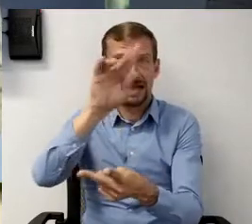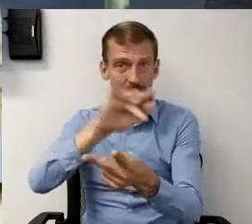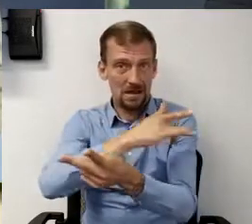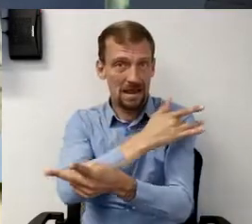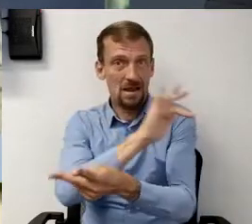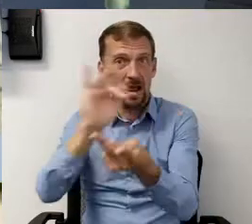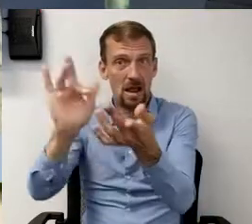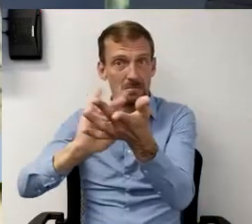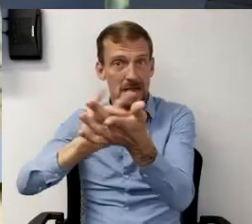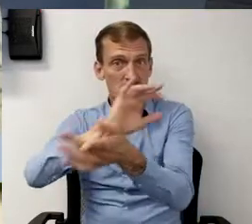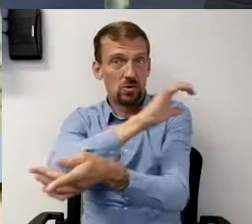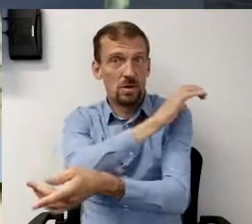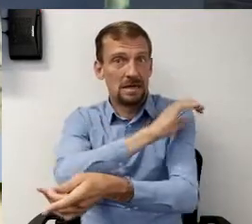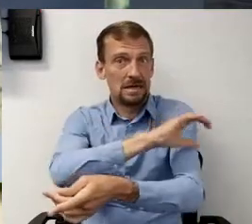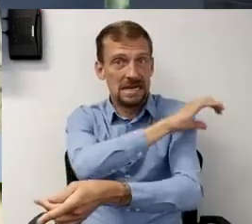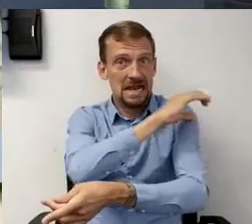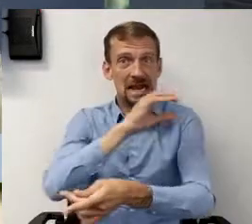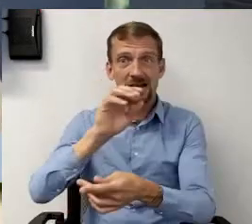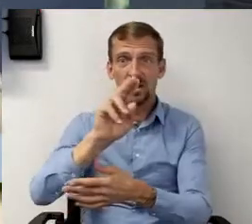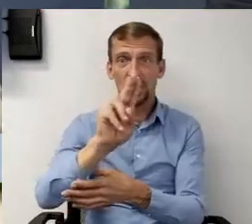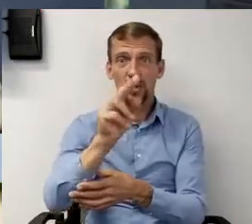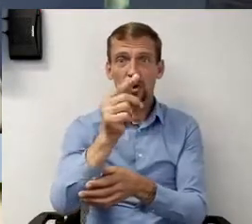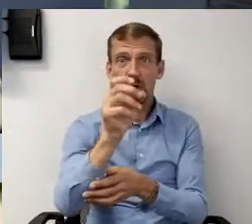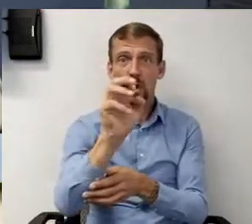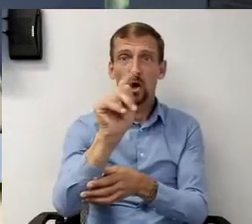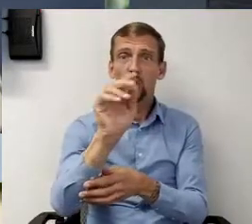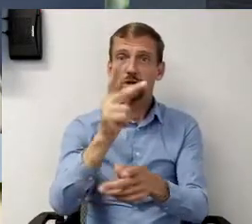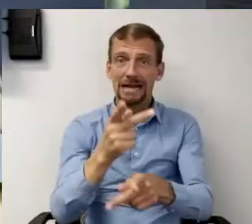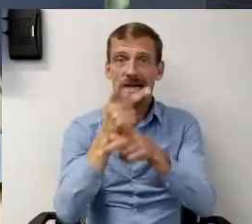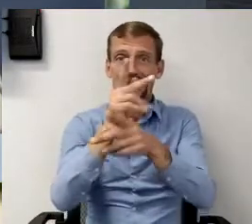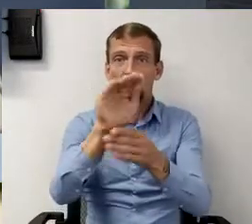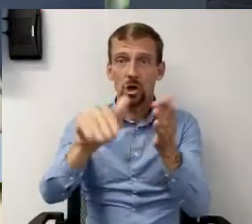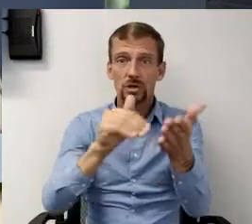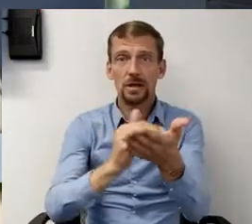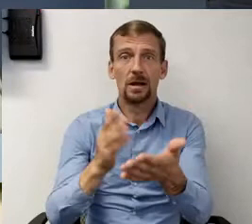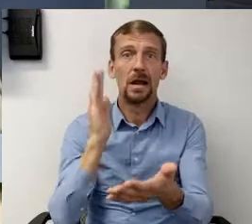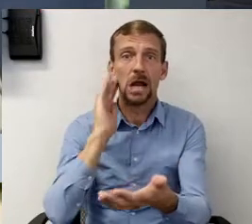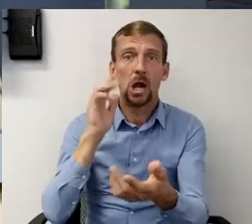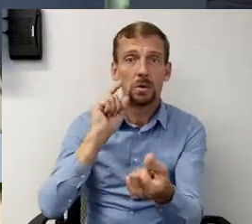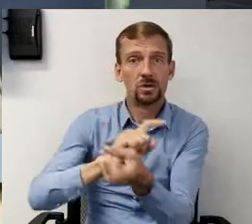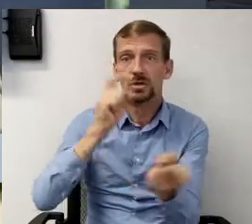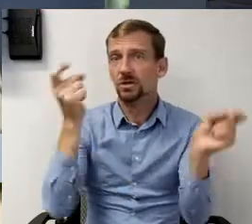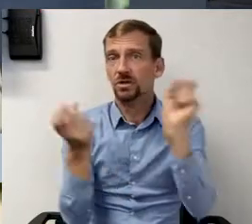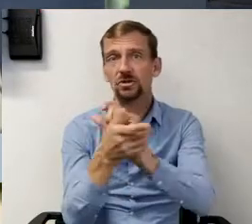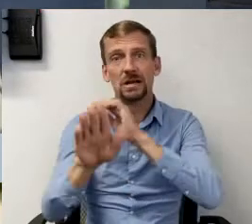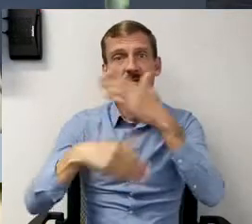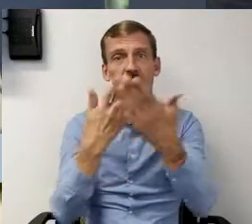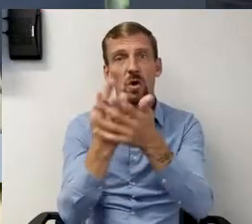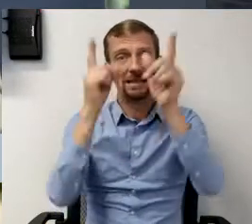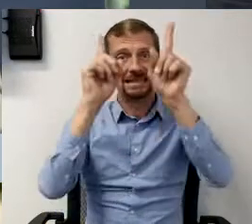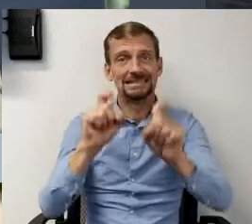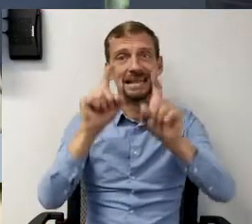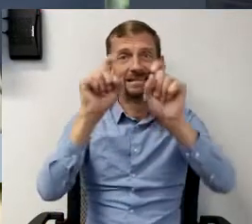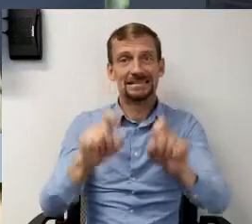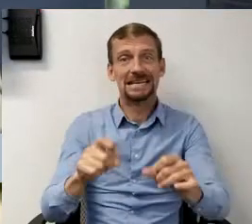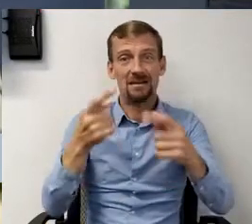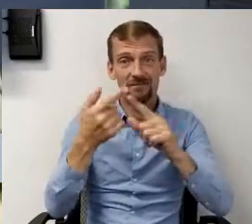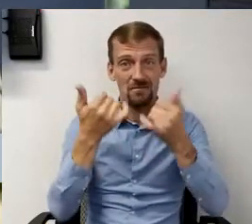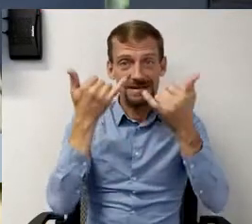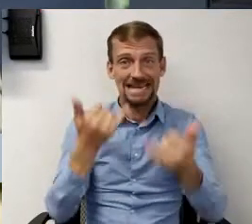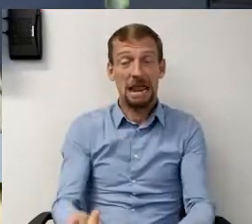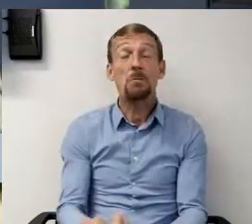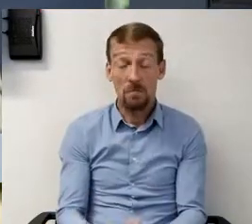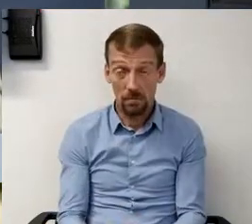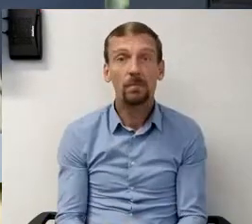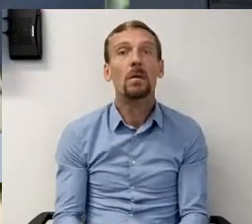put it in our urgent care centers. It will literally revolutionize the testing that we're doing. We probably will